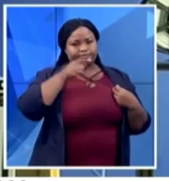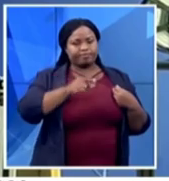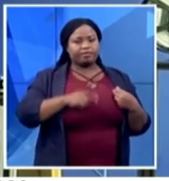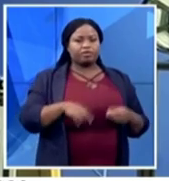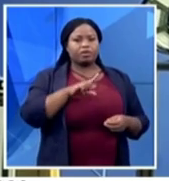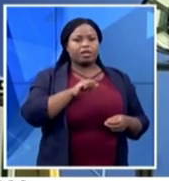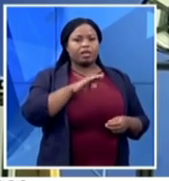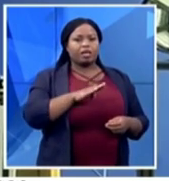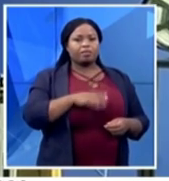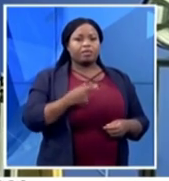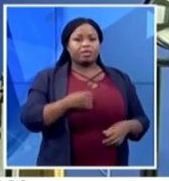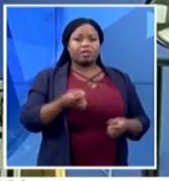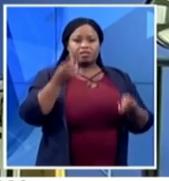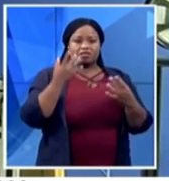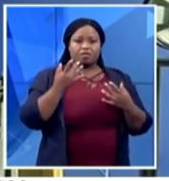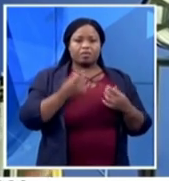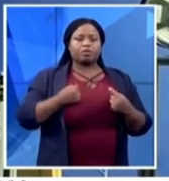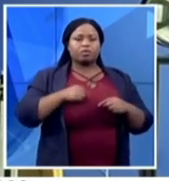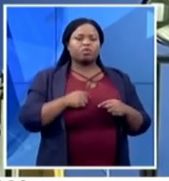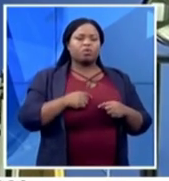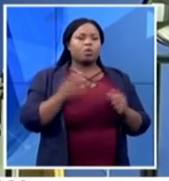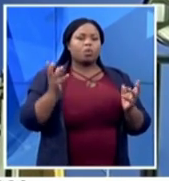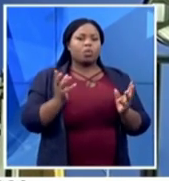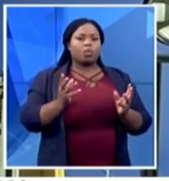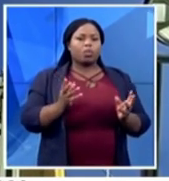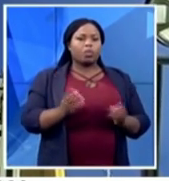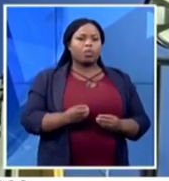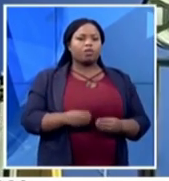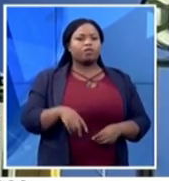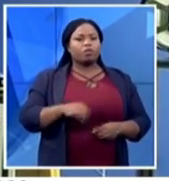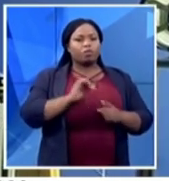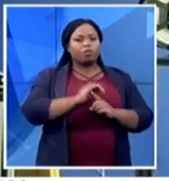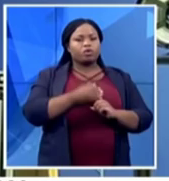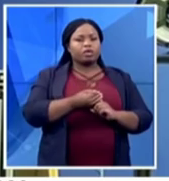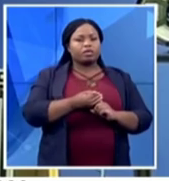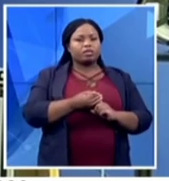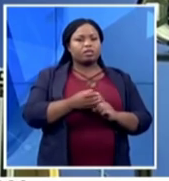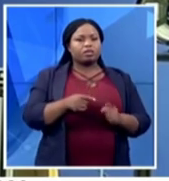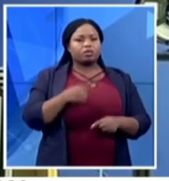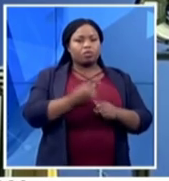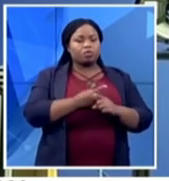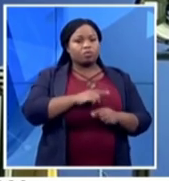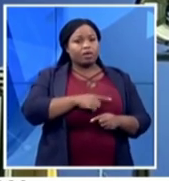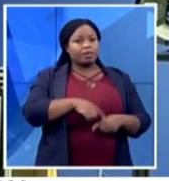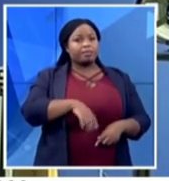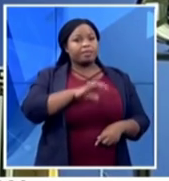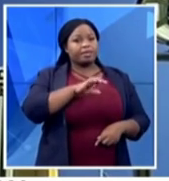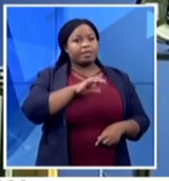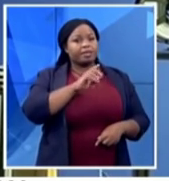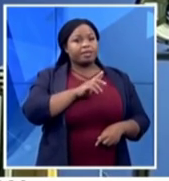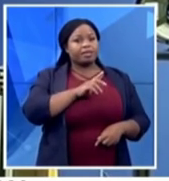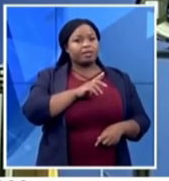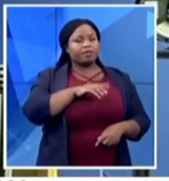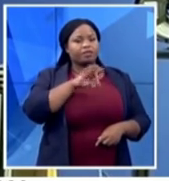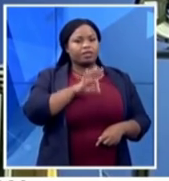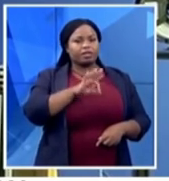you mentioned and the thing about 3D printing is that you can actually react so quick to calls like that and we realized that you can